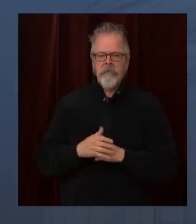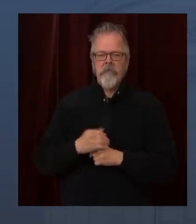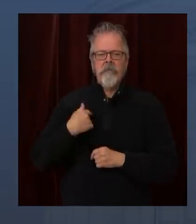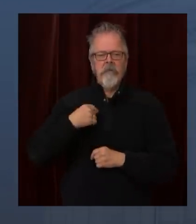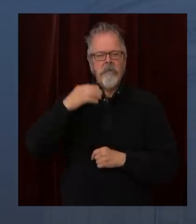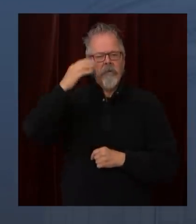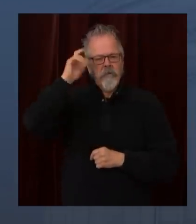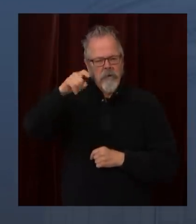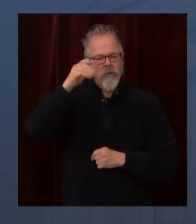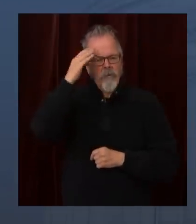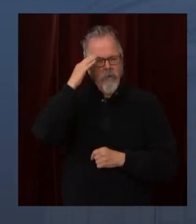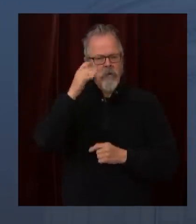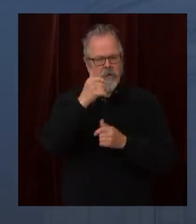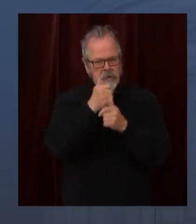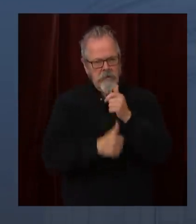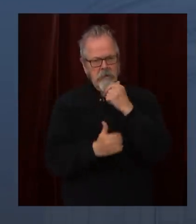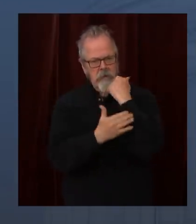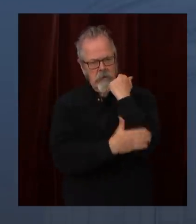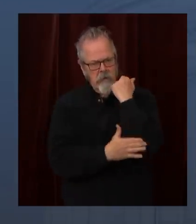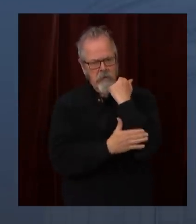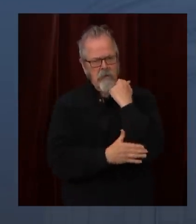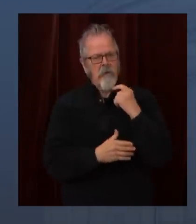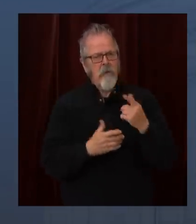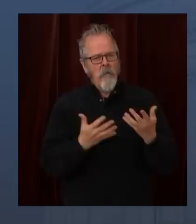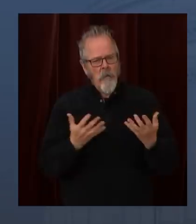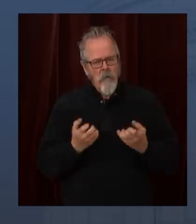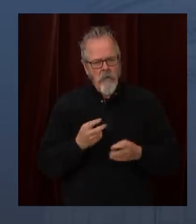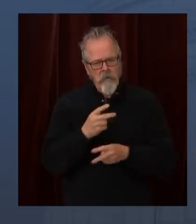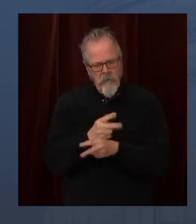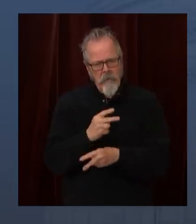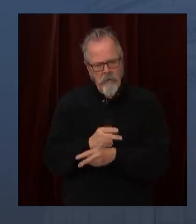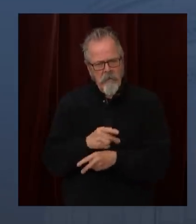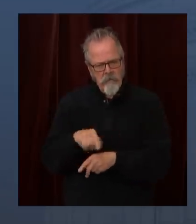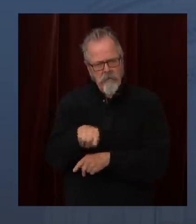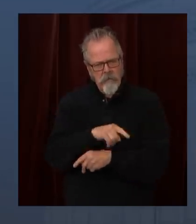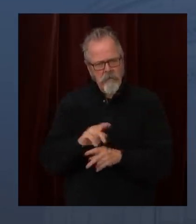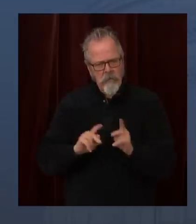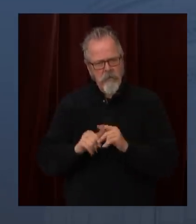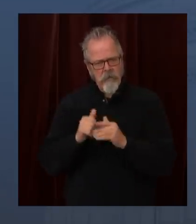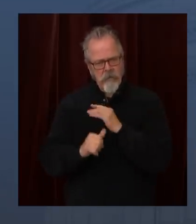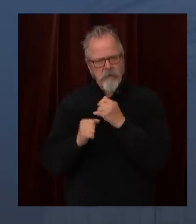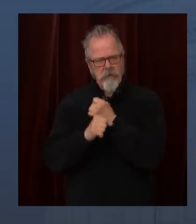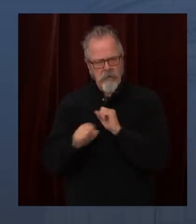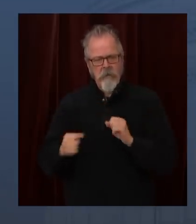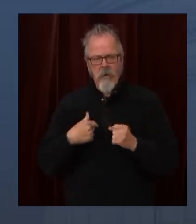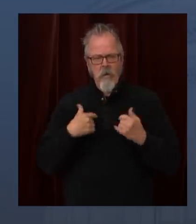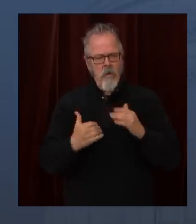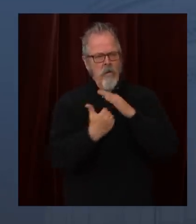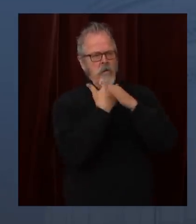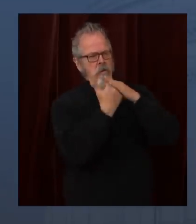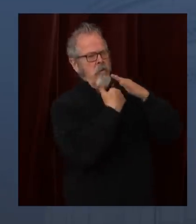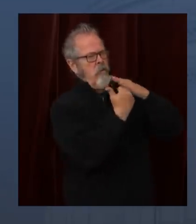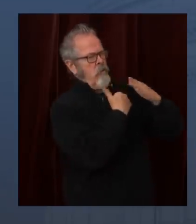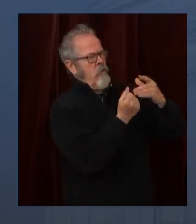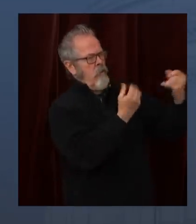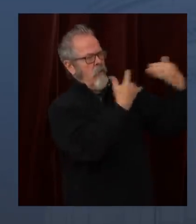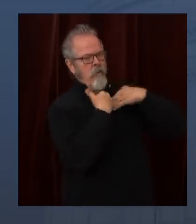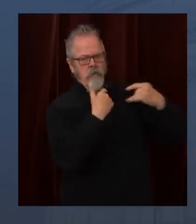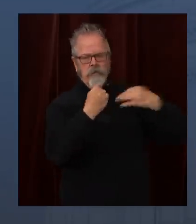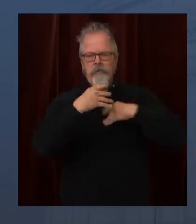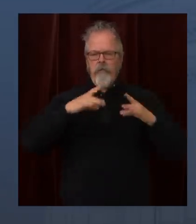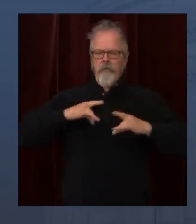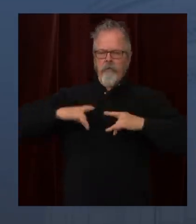One other thing I want to note, that as we open up some of our counties on a more county-based metric,